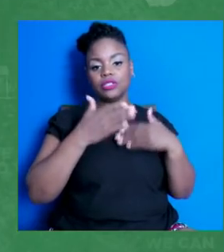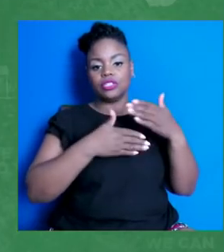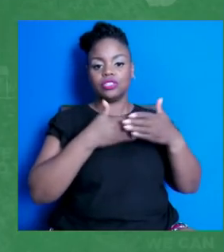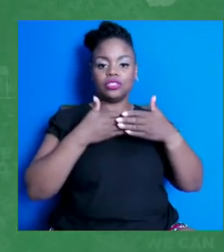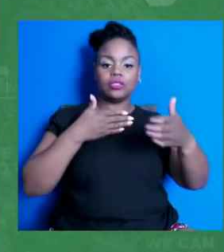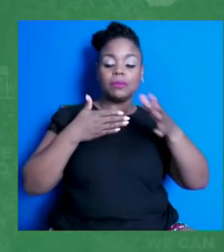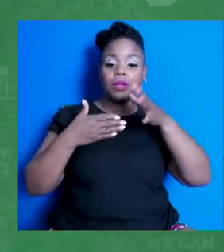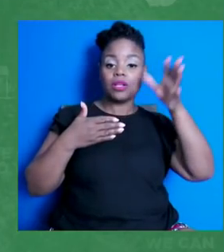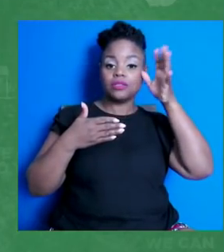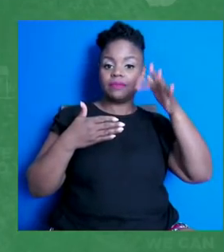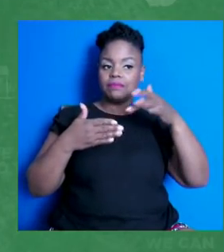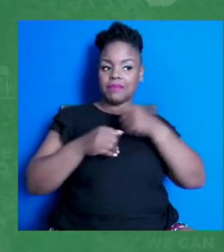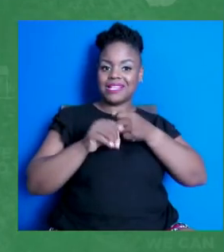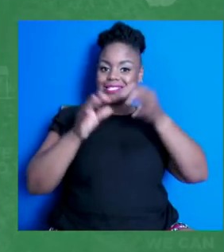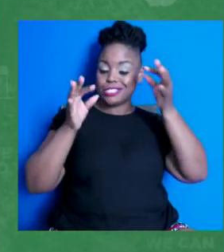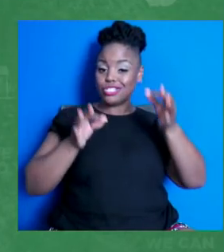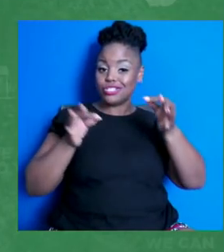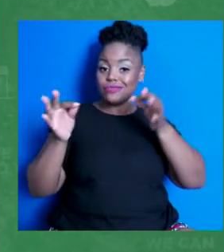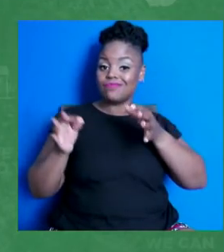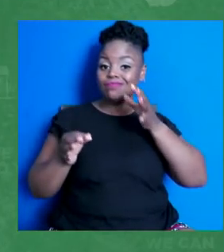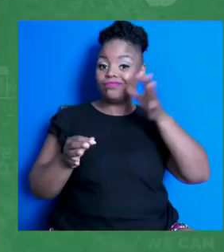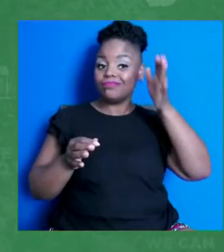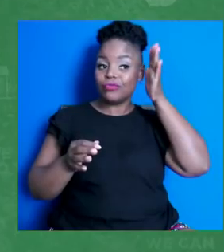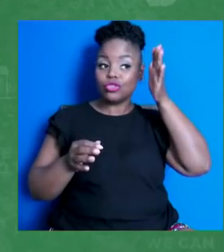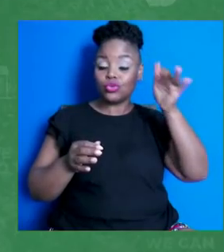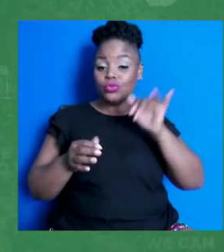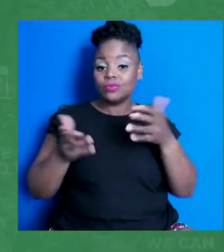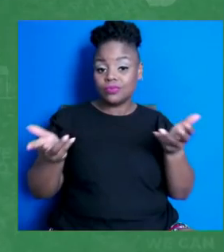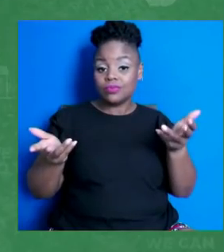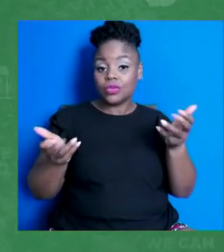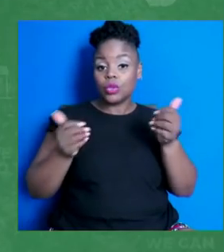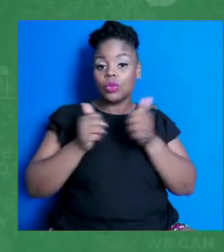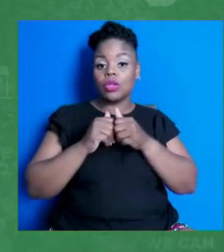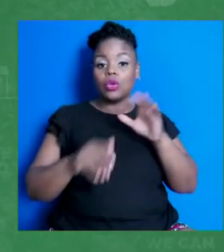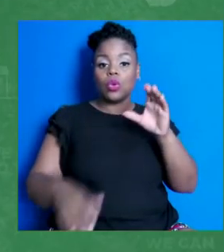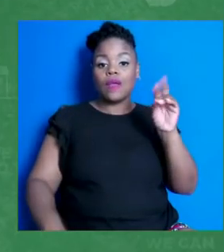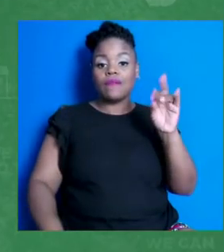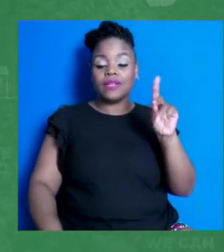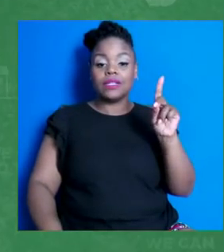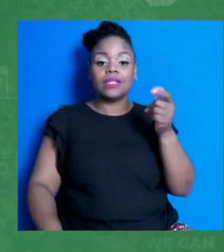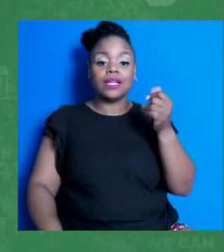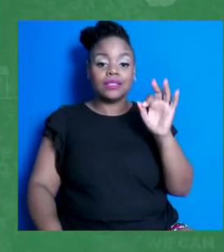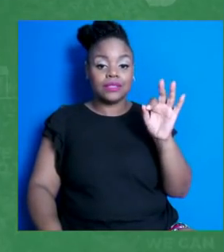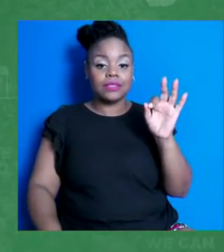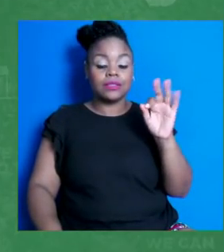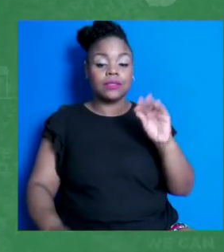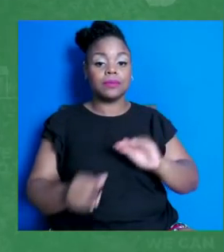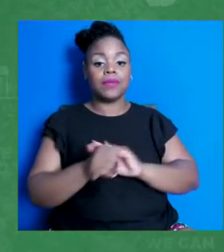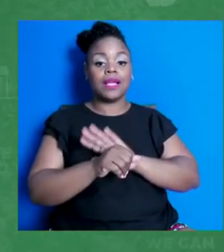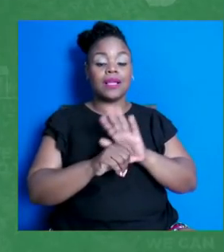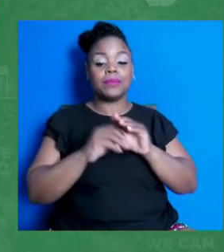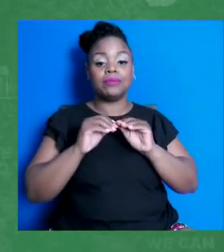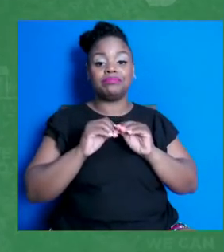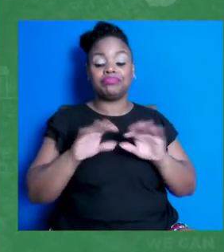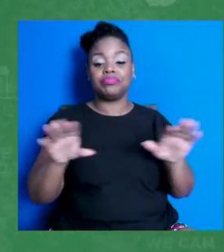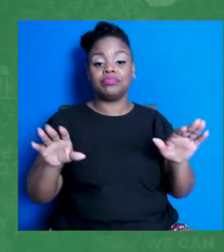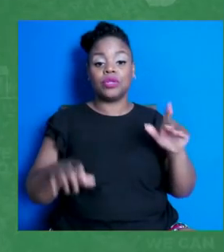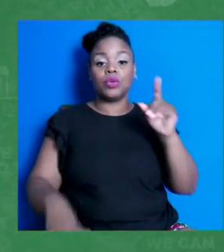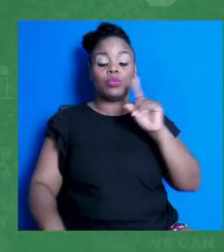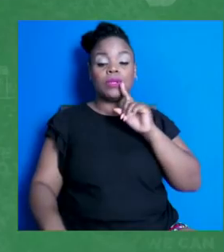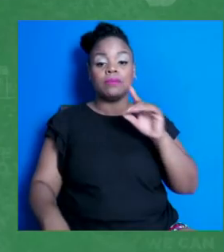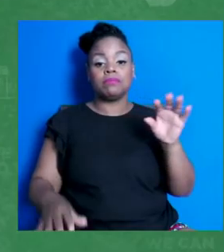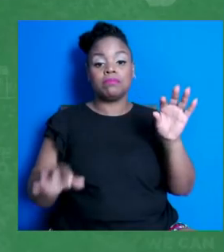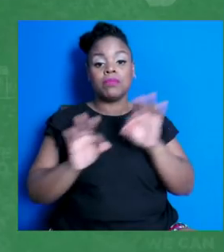And so I think the COVID-19 pandemic has really served as a startling public health lesson. We each have a responsibility,